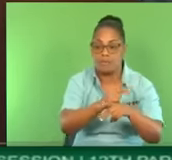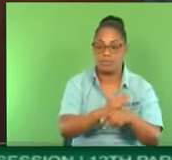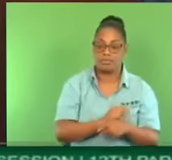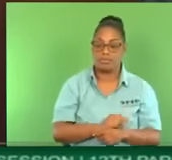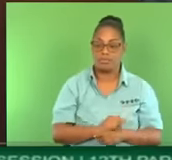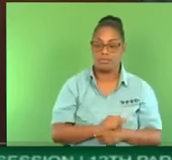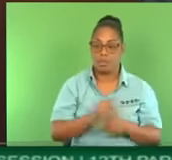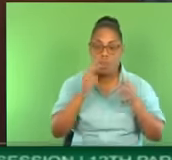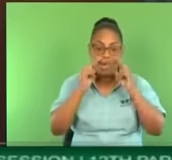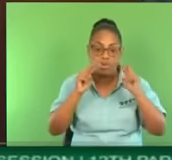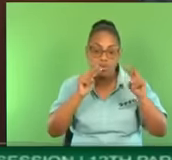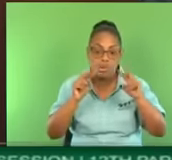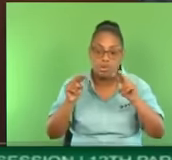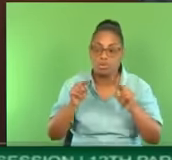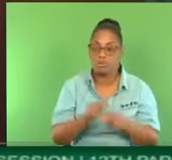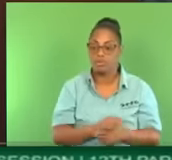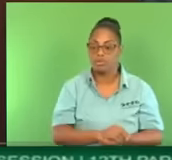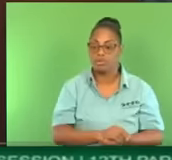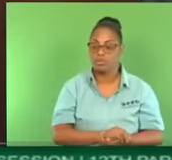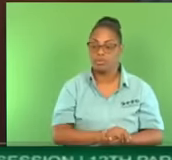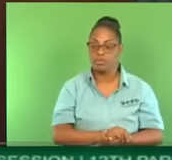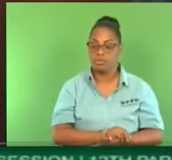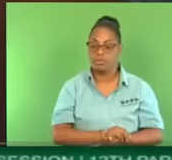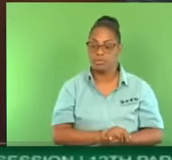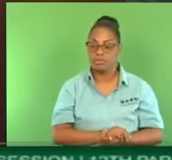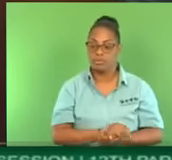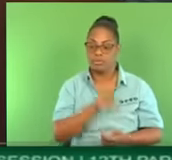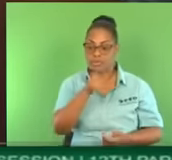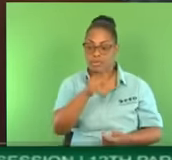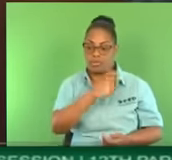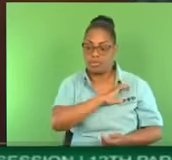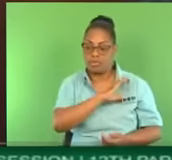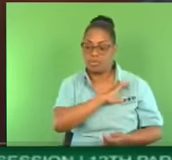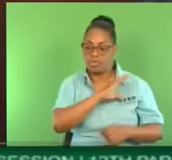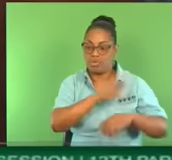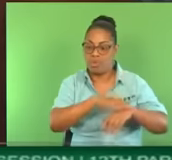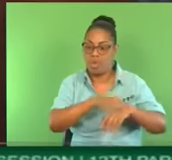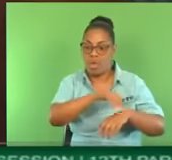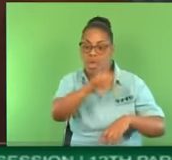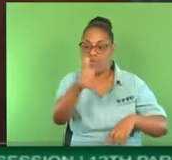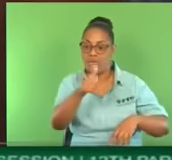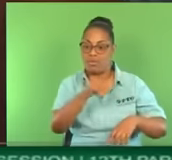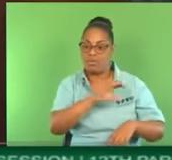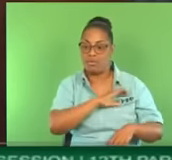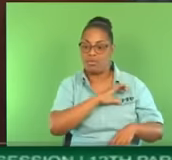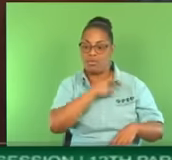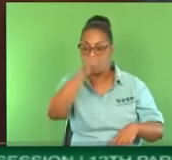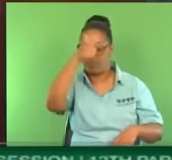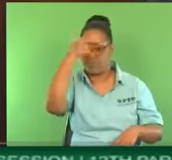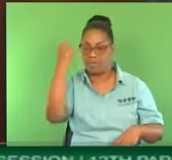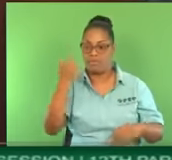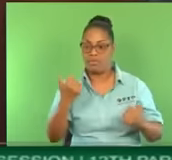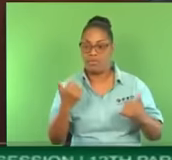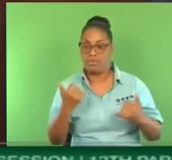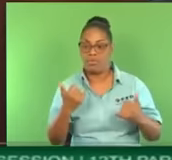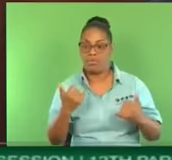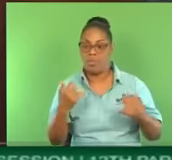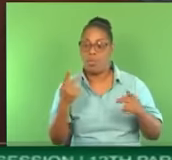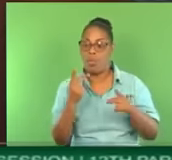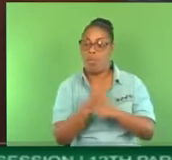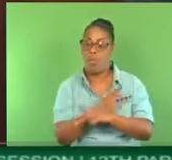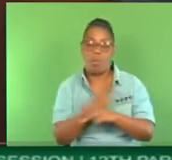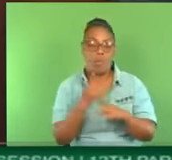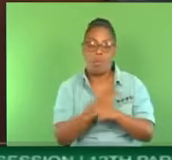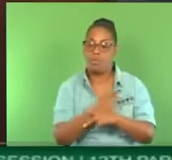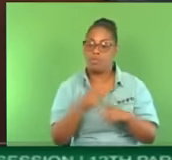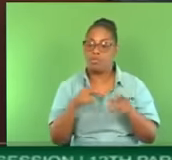vigilant. That is police to police. If that is the state of where we have reached, then the government of Trinidad